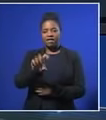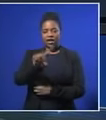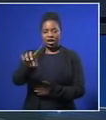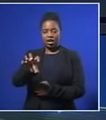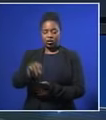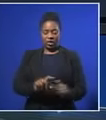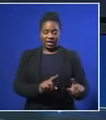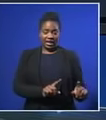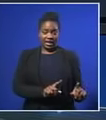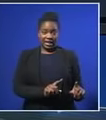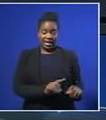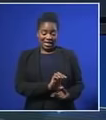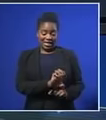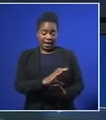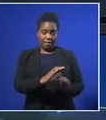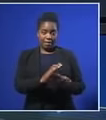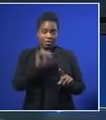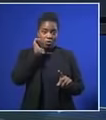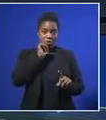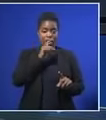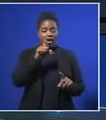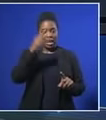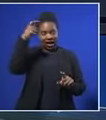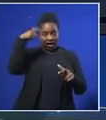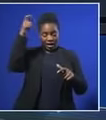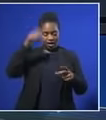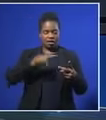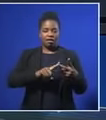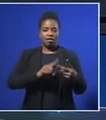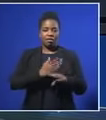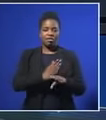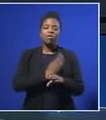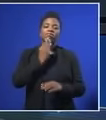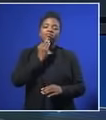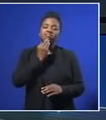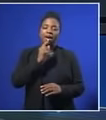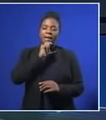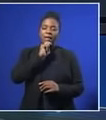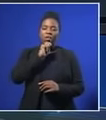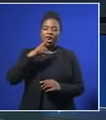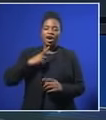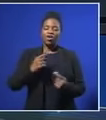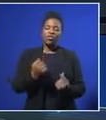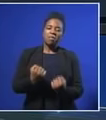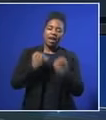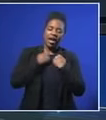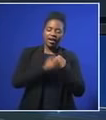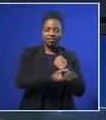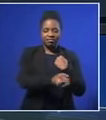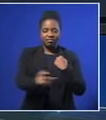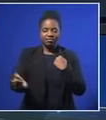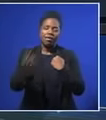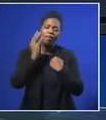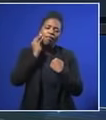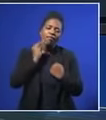Cape, where Madiba was born. Mandela Mandela and former president Halema Motlante spent the morning handing out blankets to the elderly in